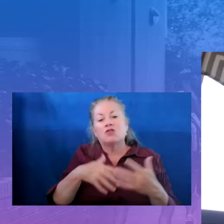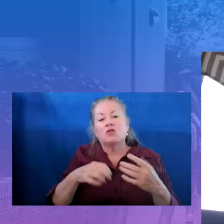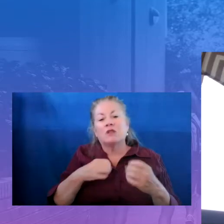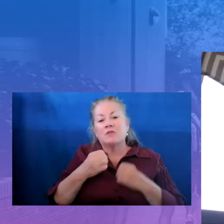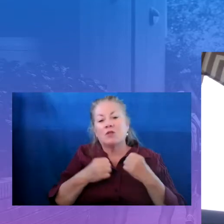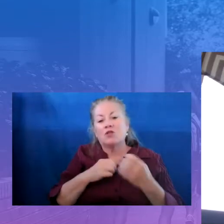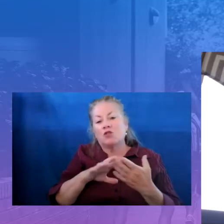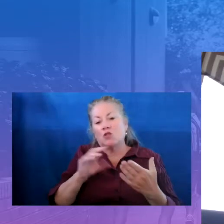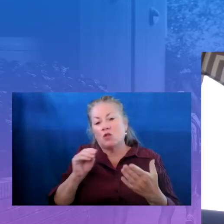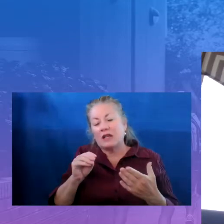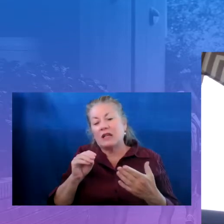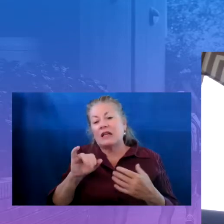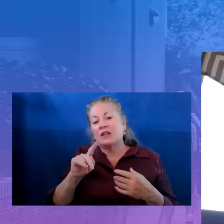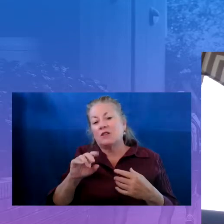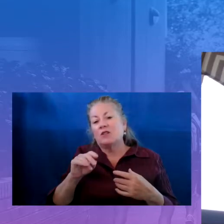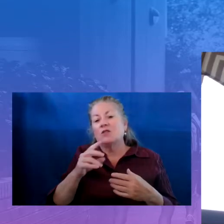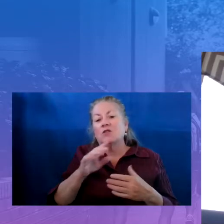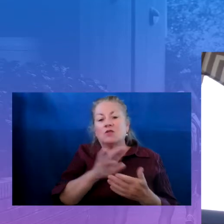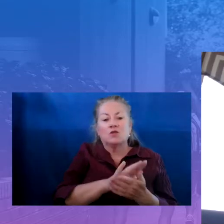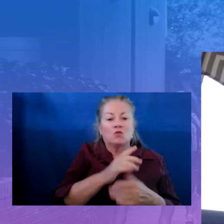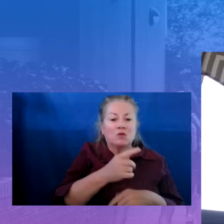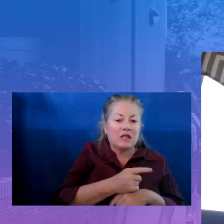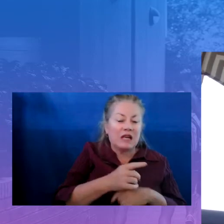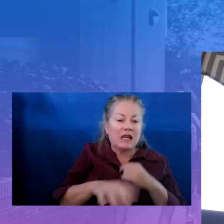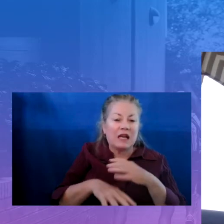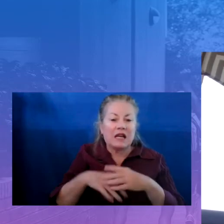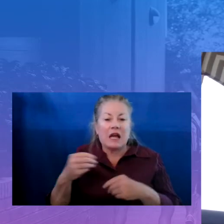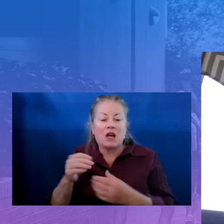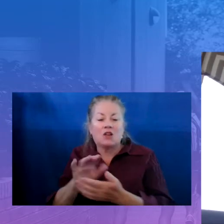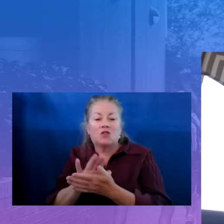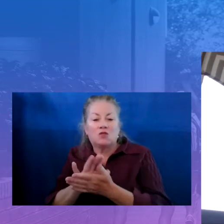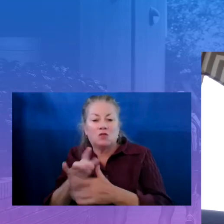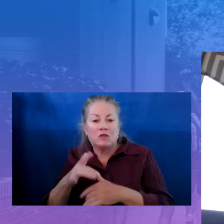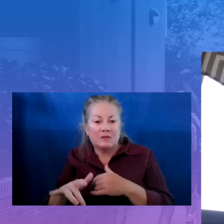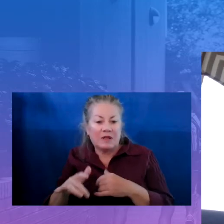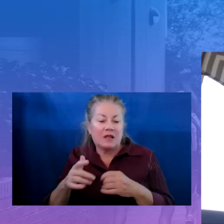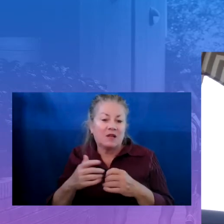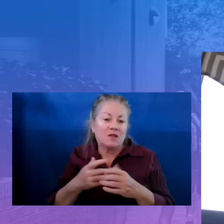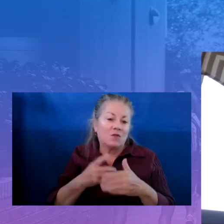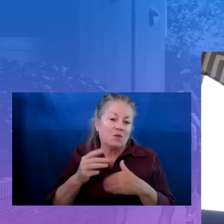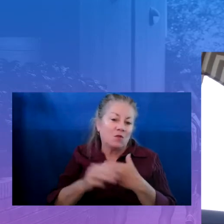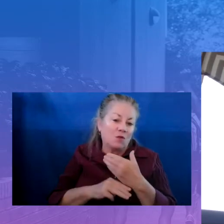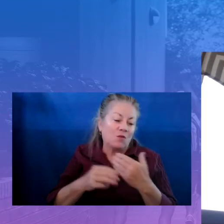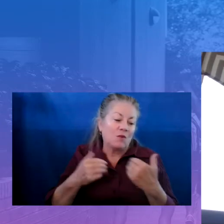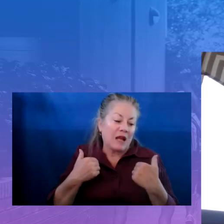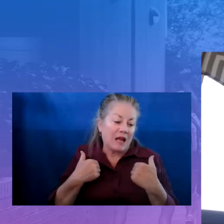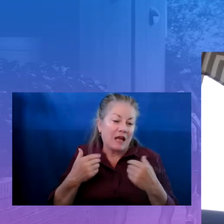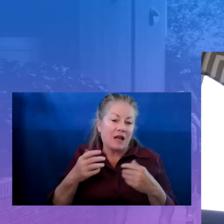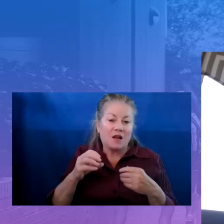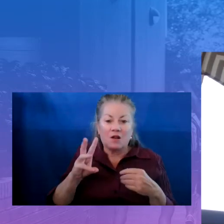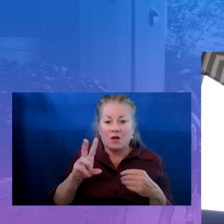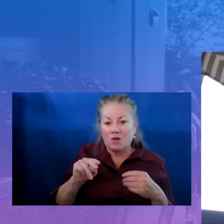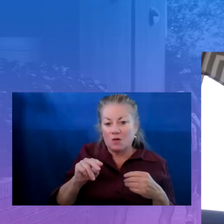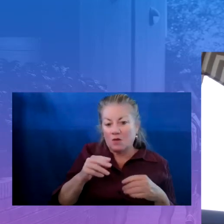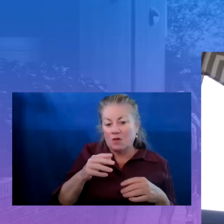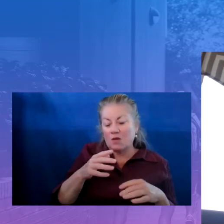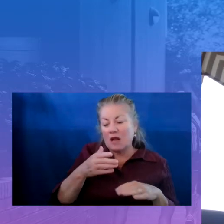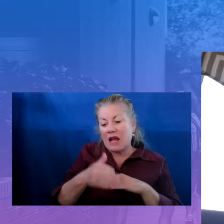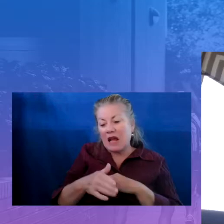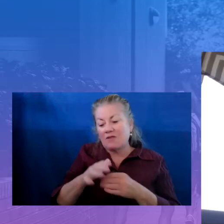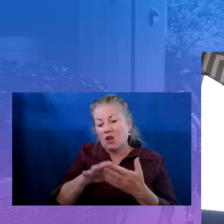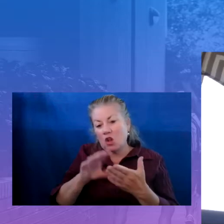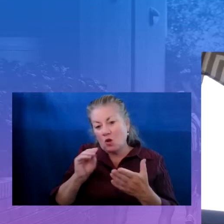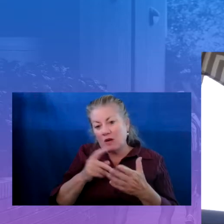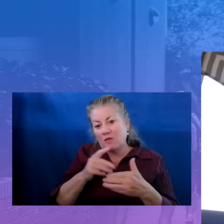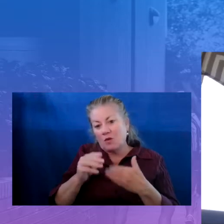school day and out-of-school time space through programming we had on our own called our after-learning programs, as well as those